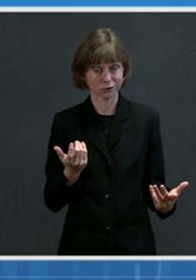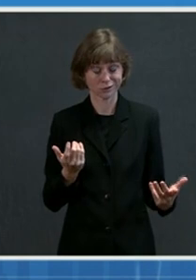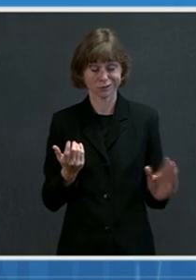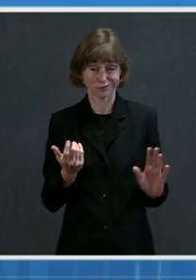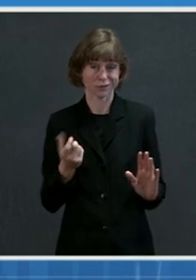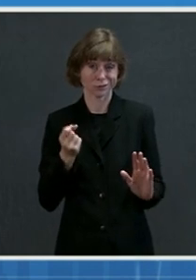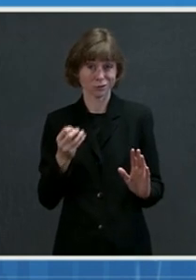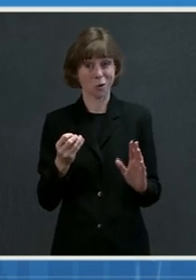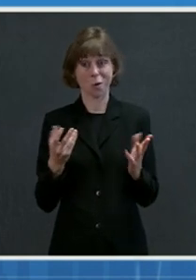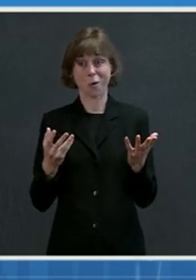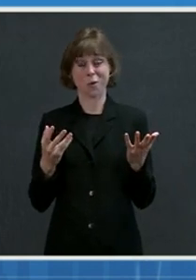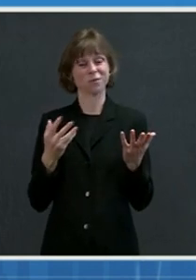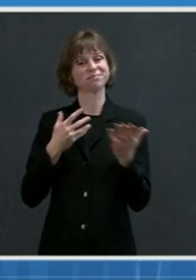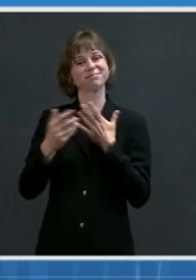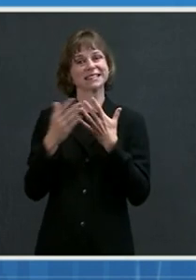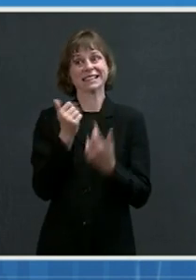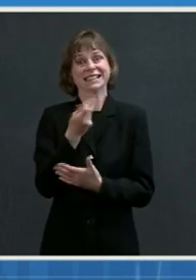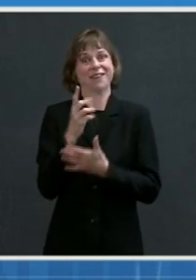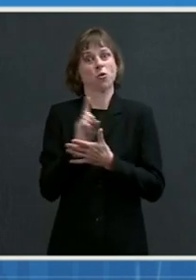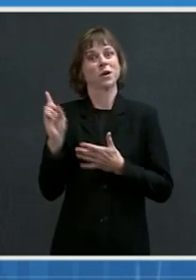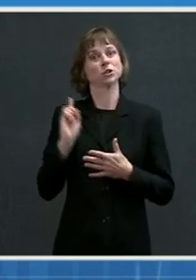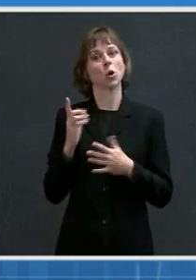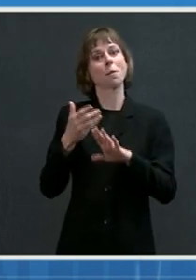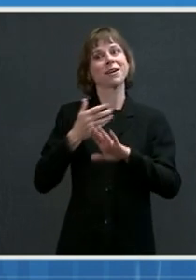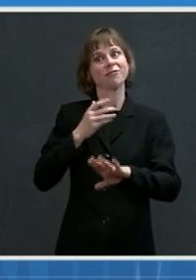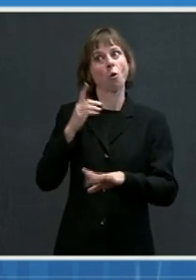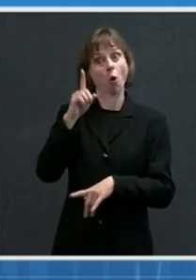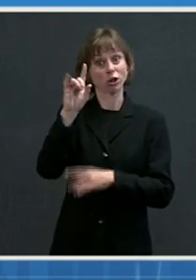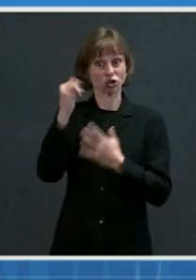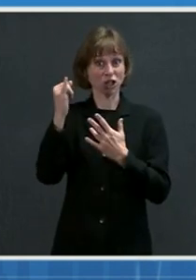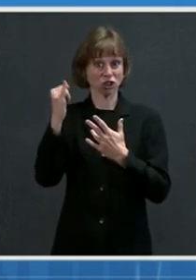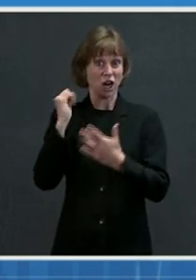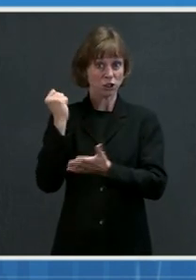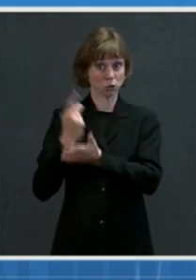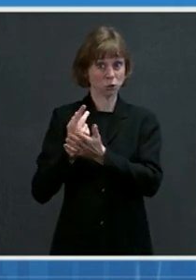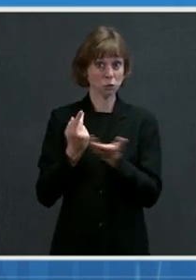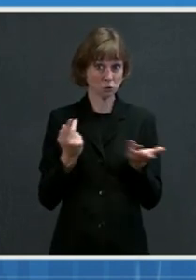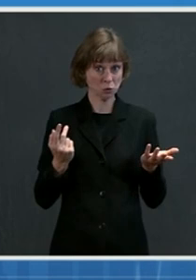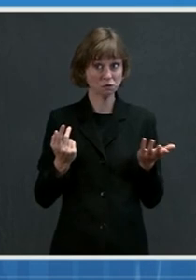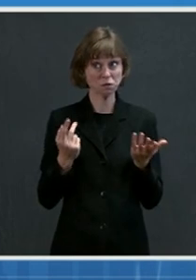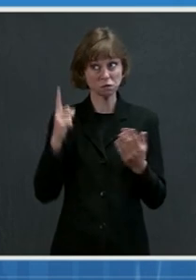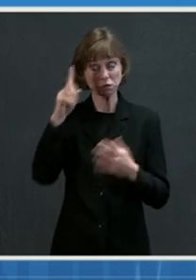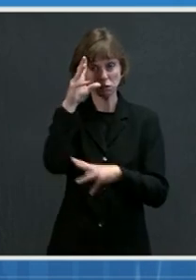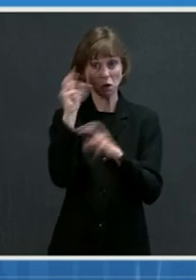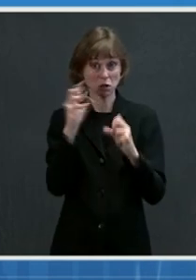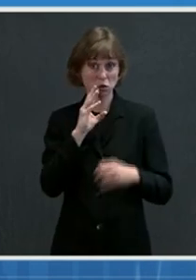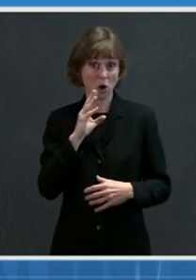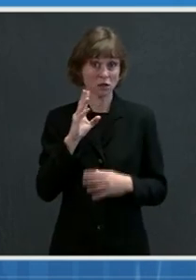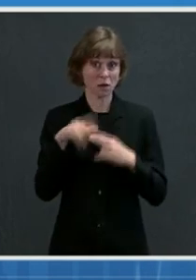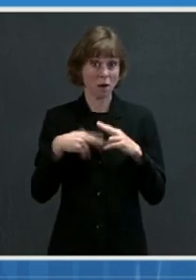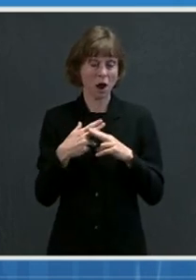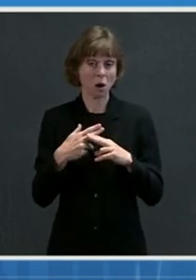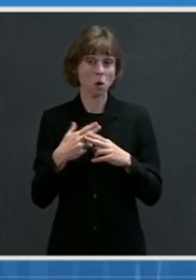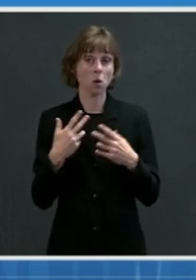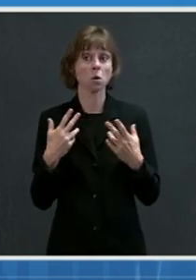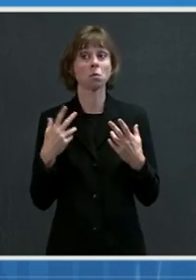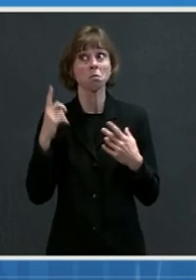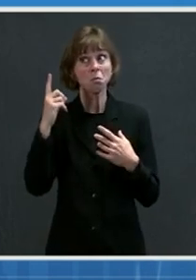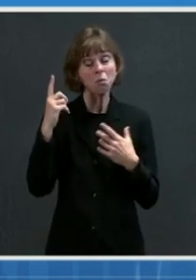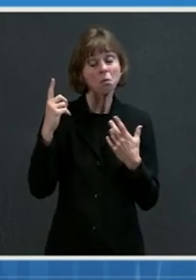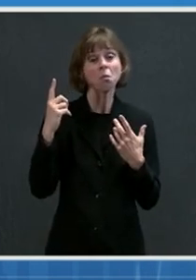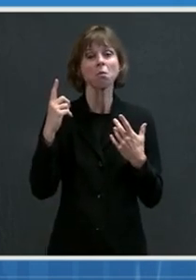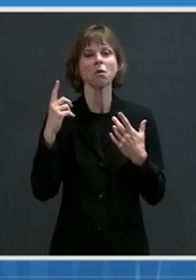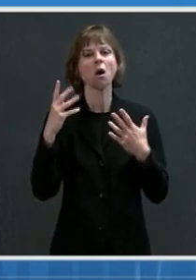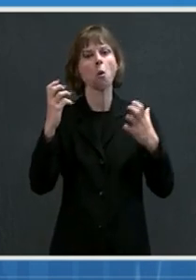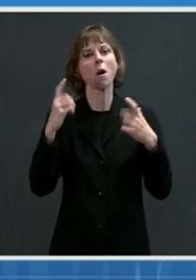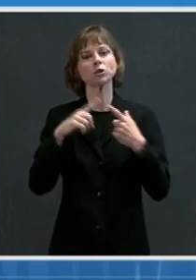before such time as the approval of Johnson and Johnson, the president was talking about moving up